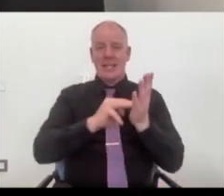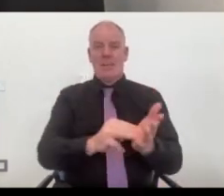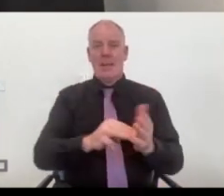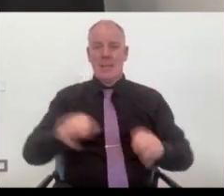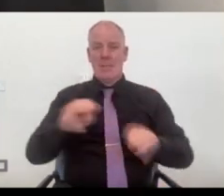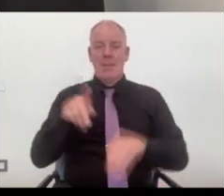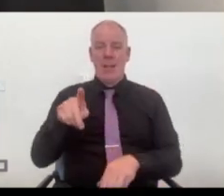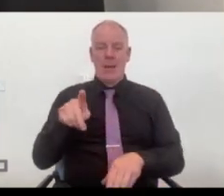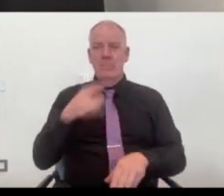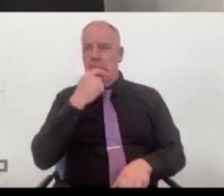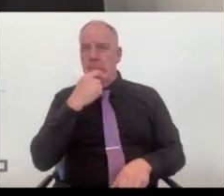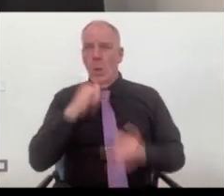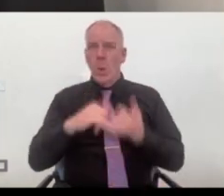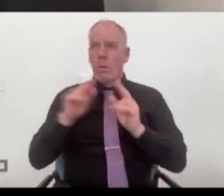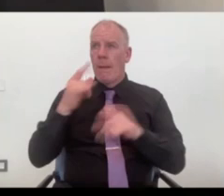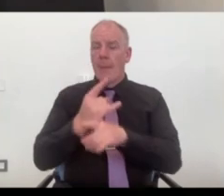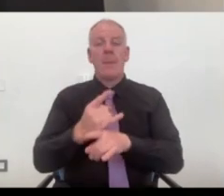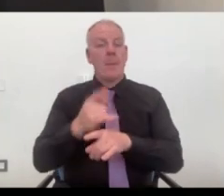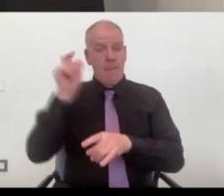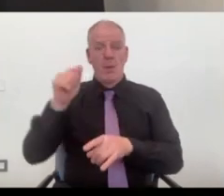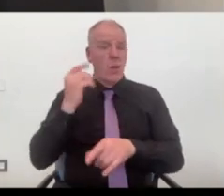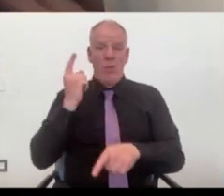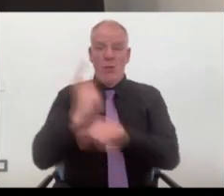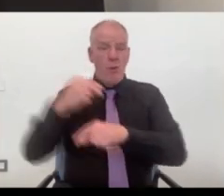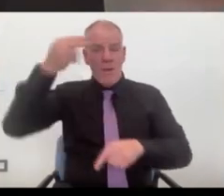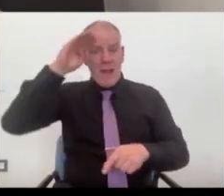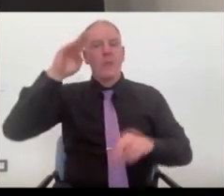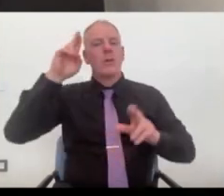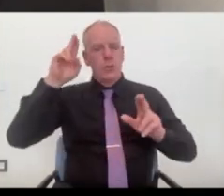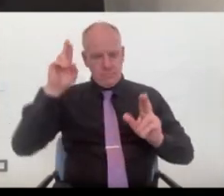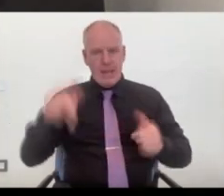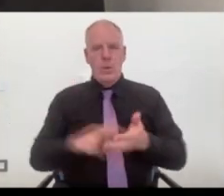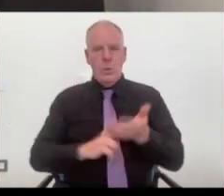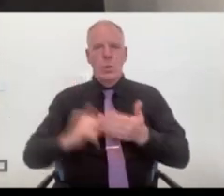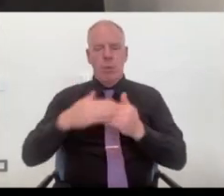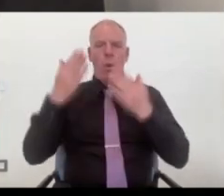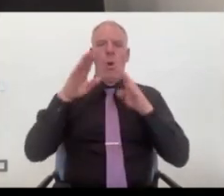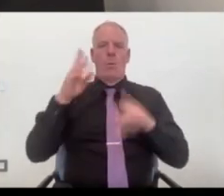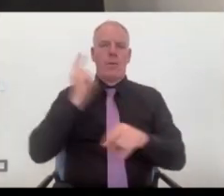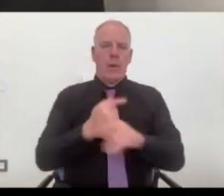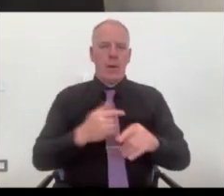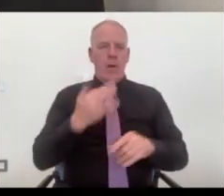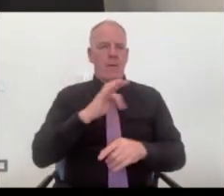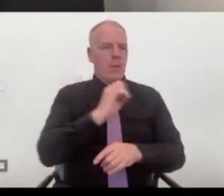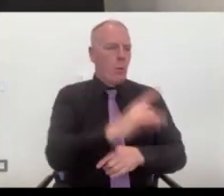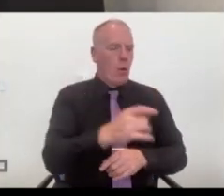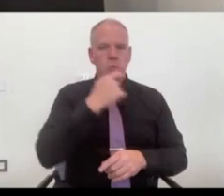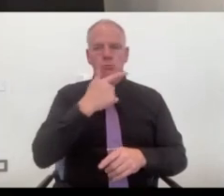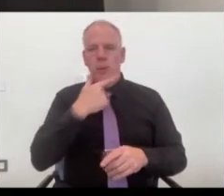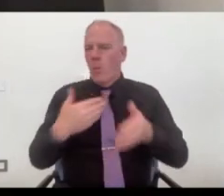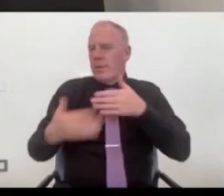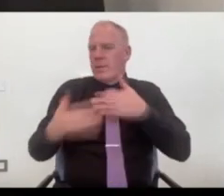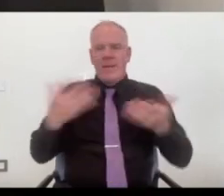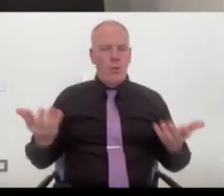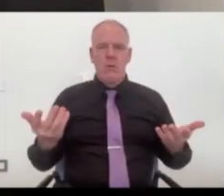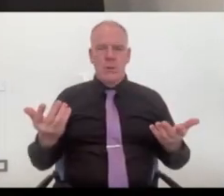who can help with it. And that could be somebody in north thinking we need to expose ourselves more to people down in Cork and Dublin and so on, and vice versa. It's